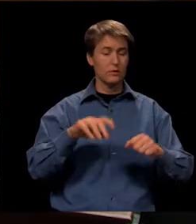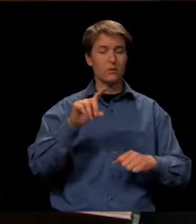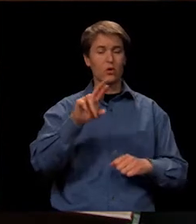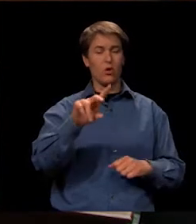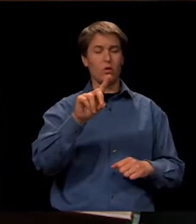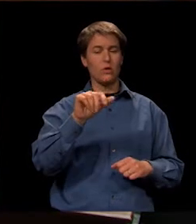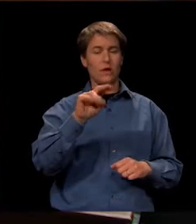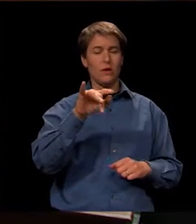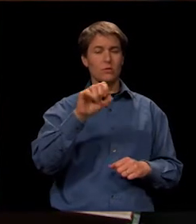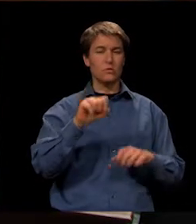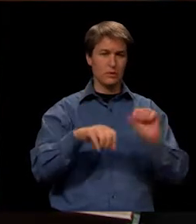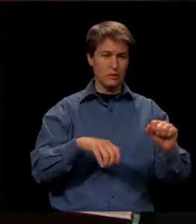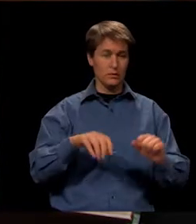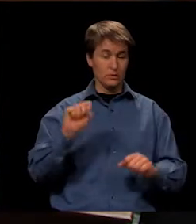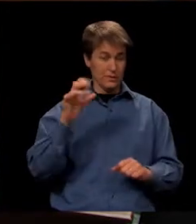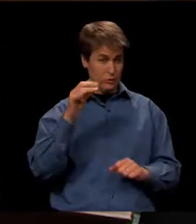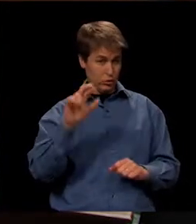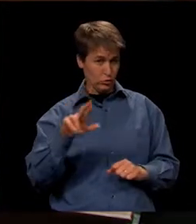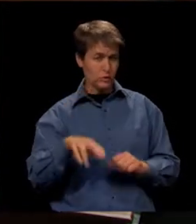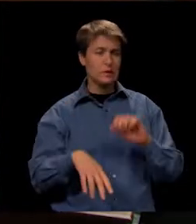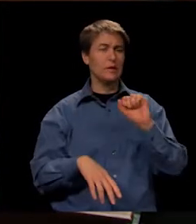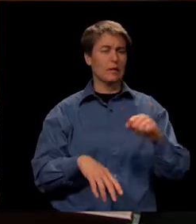Daniels. Yes. Mr. Scheer. Yes.